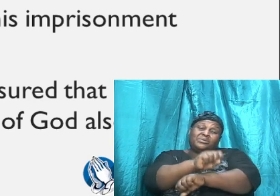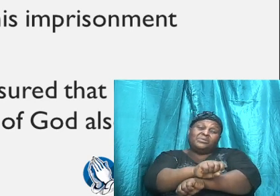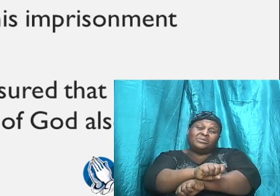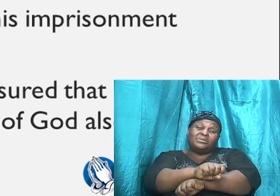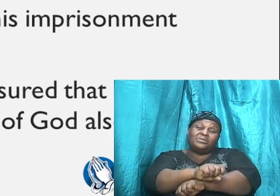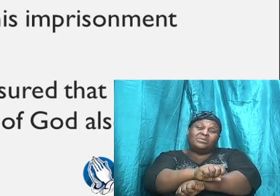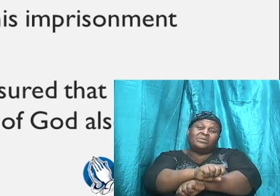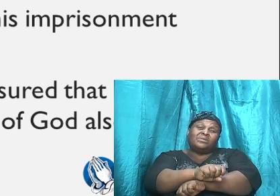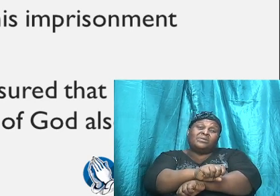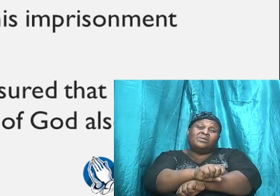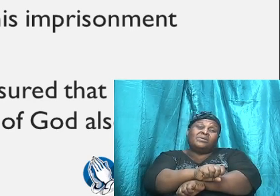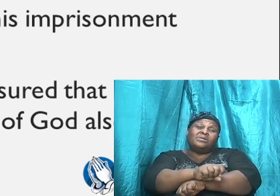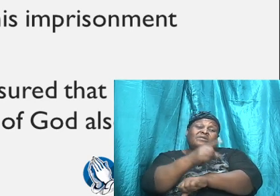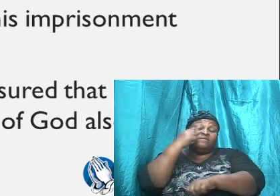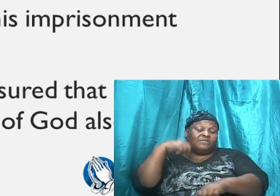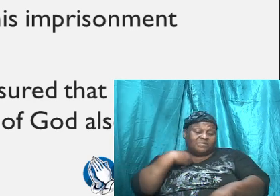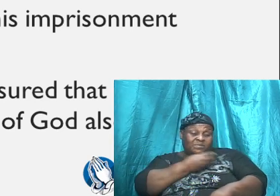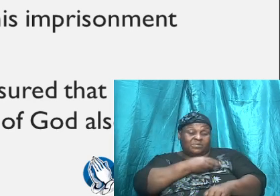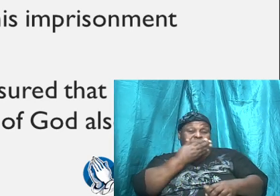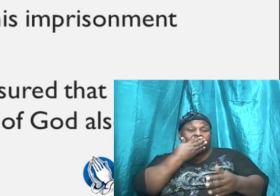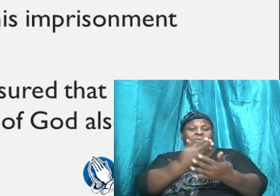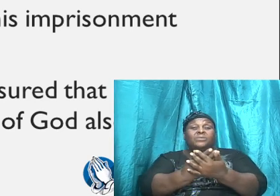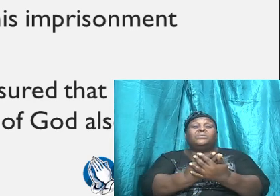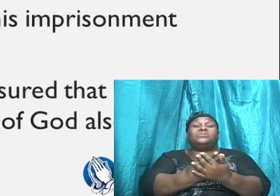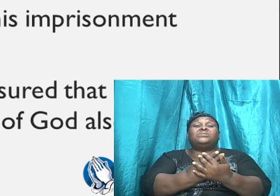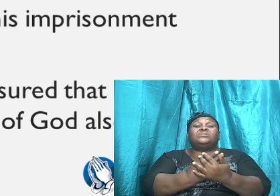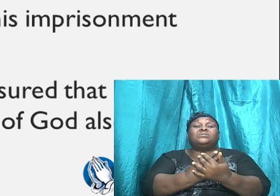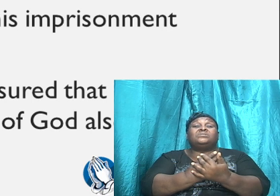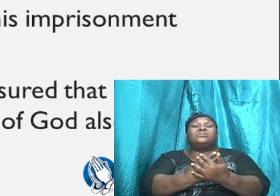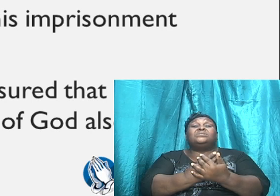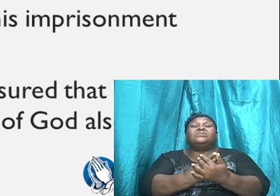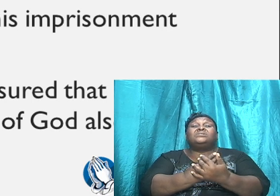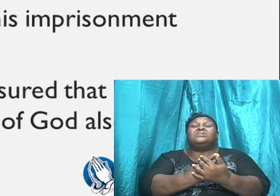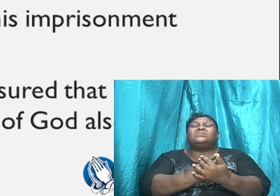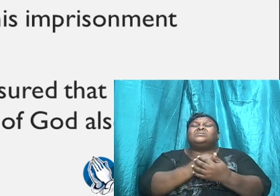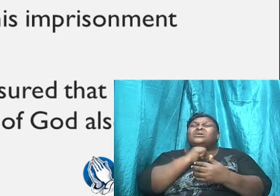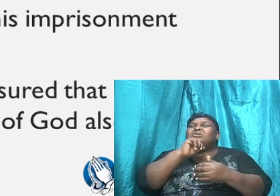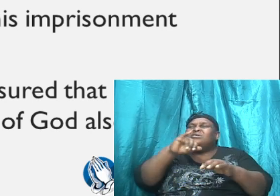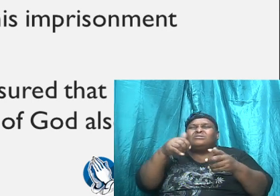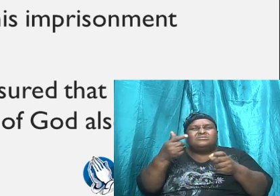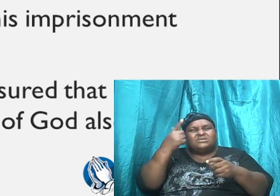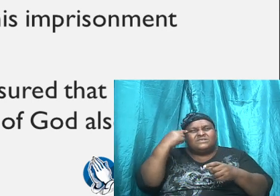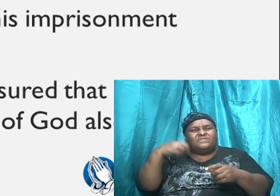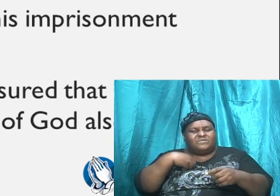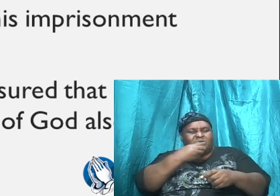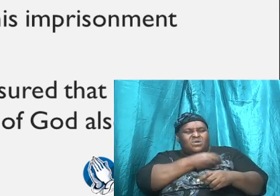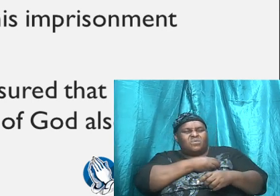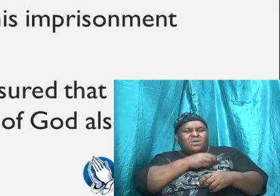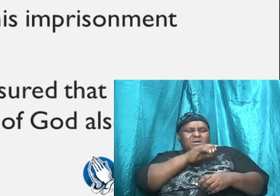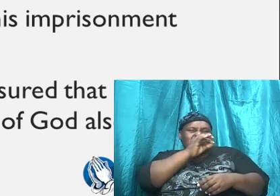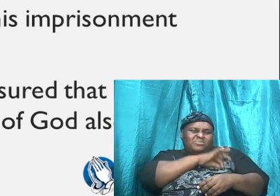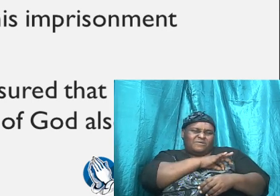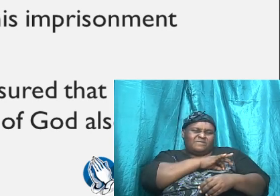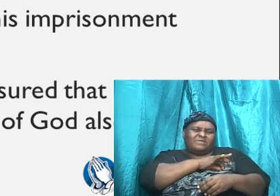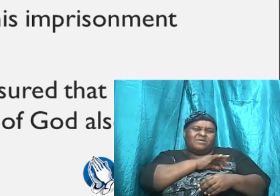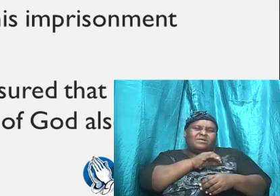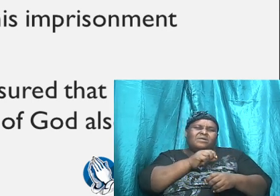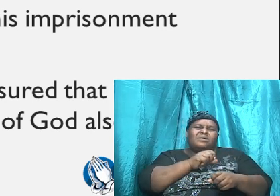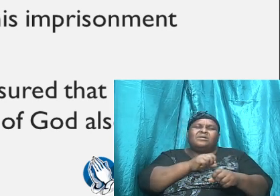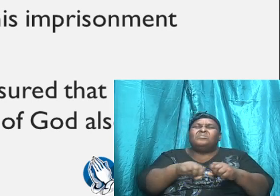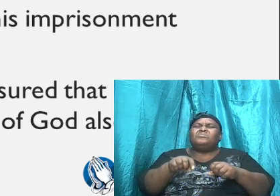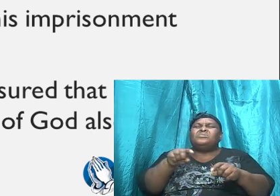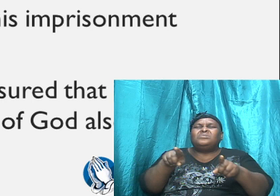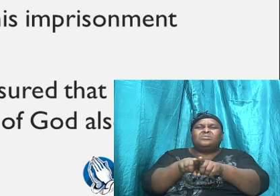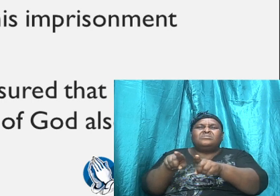for the good, for our good, is not just for our benefit, but it's also for the benefit of the kingdom